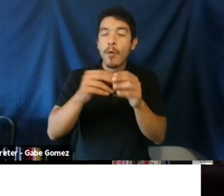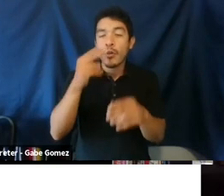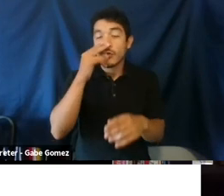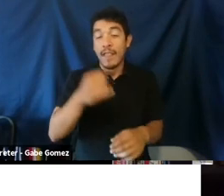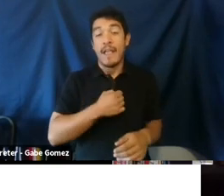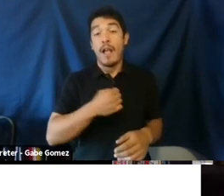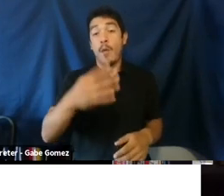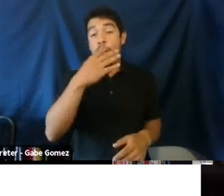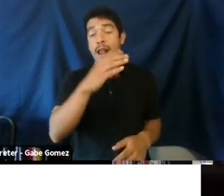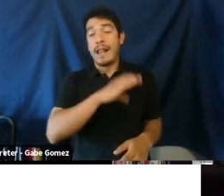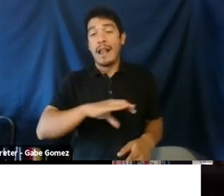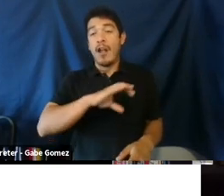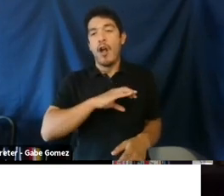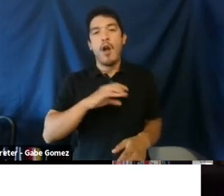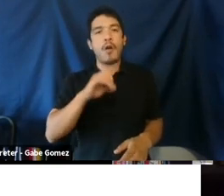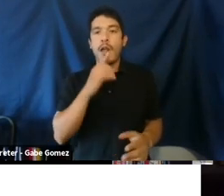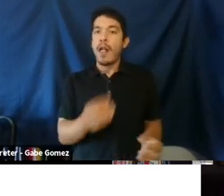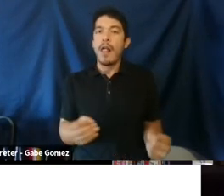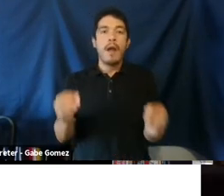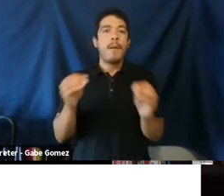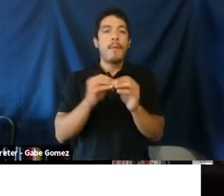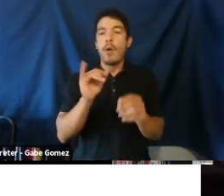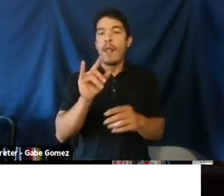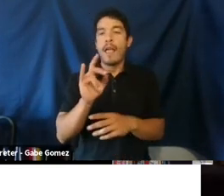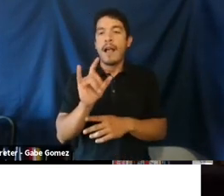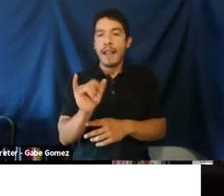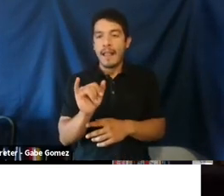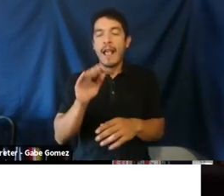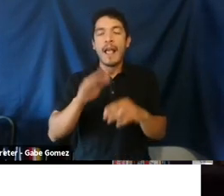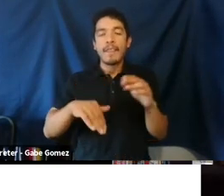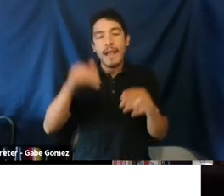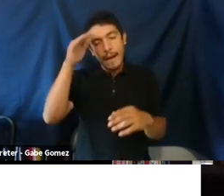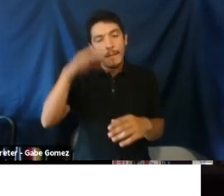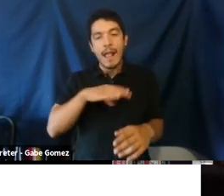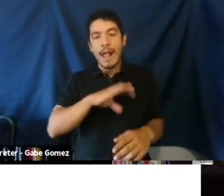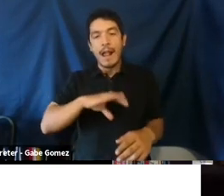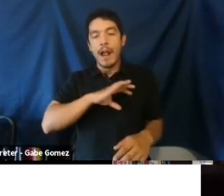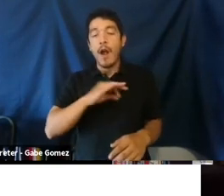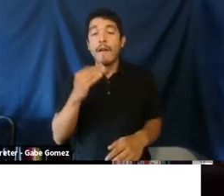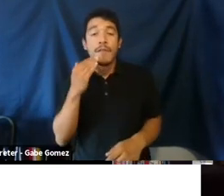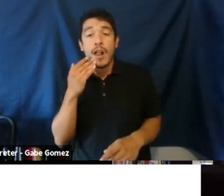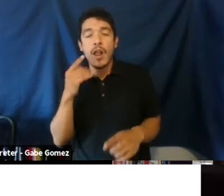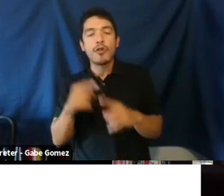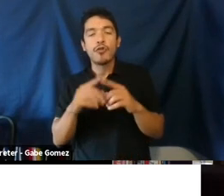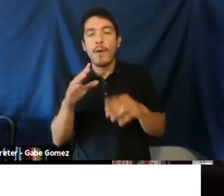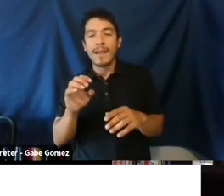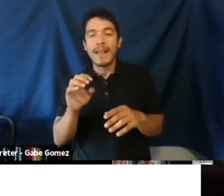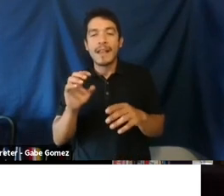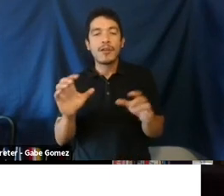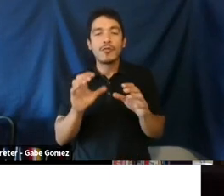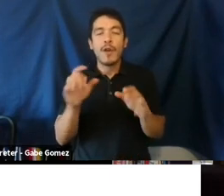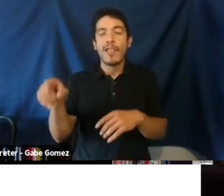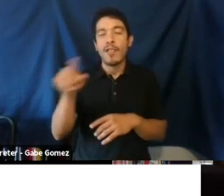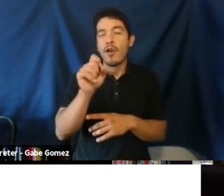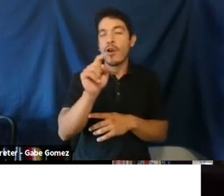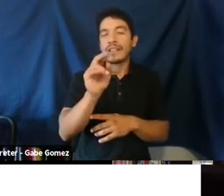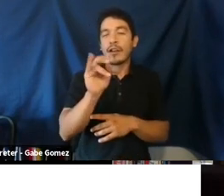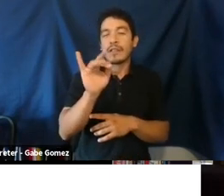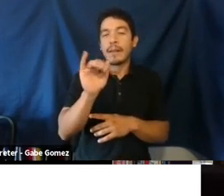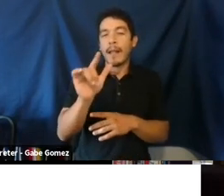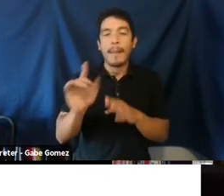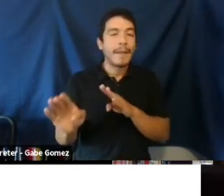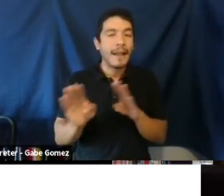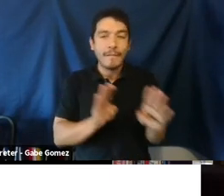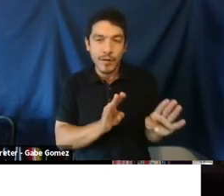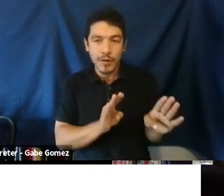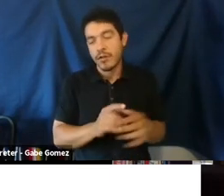when we broke that finding down a little bit more, we actually saw that white male characters are significantly more likely than male